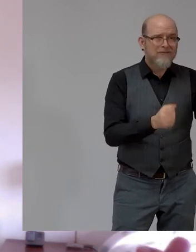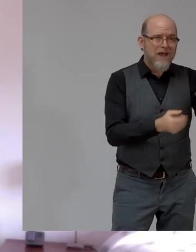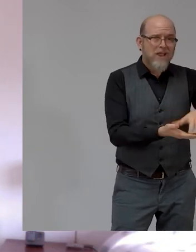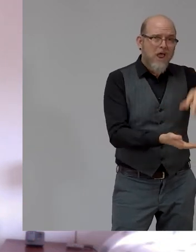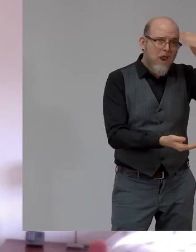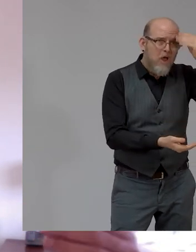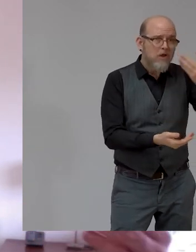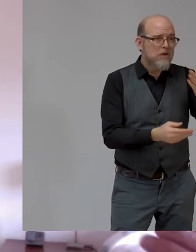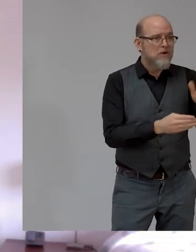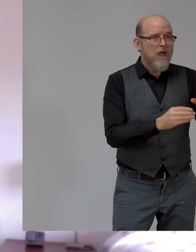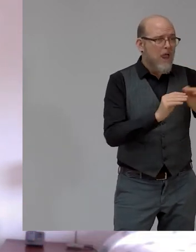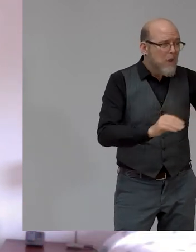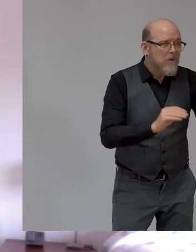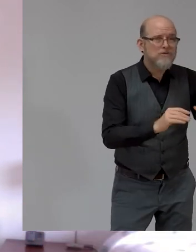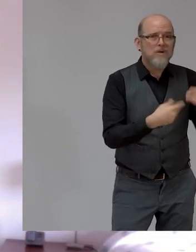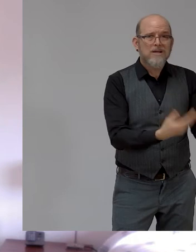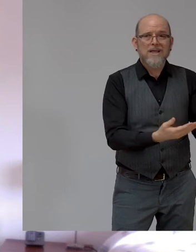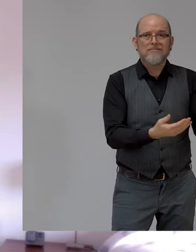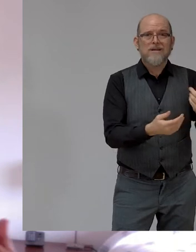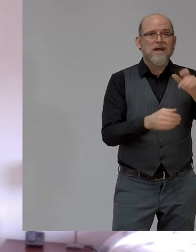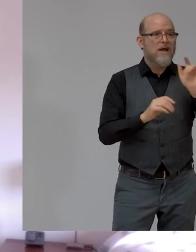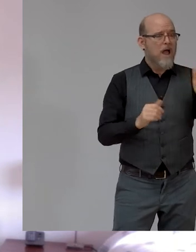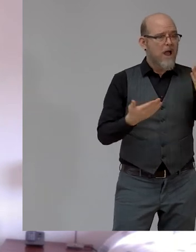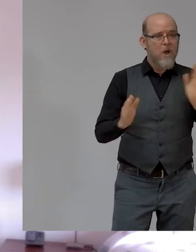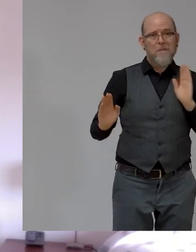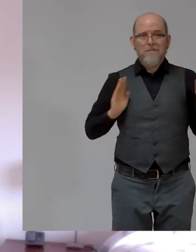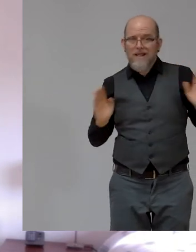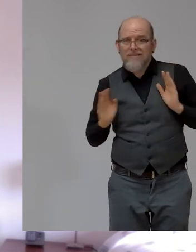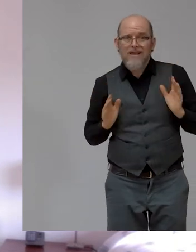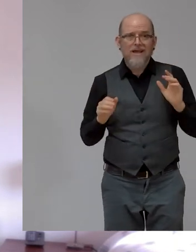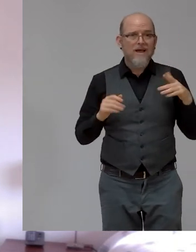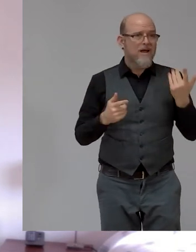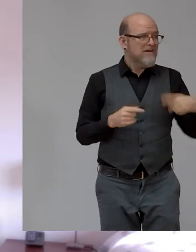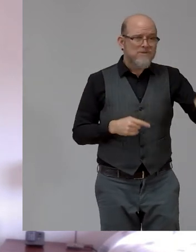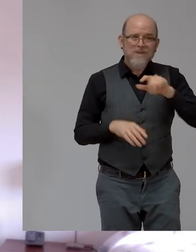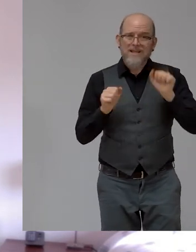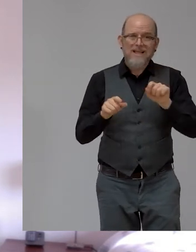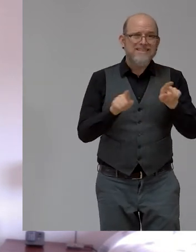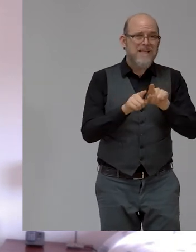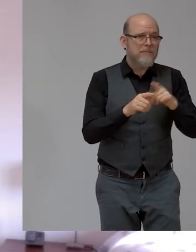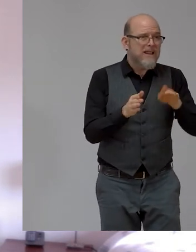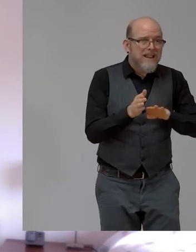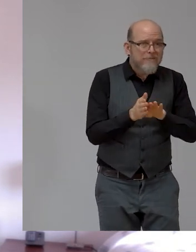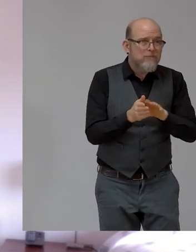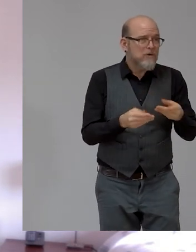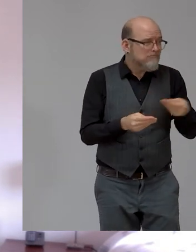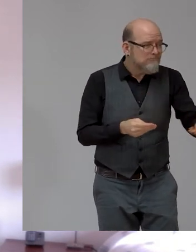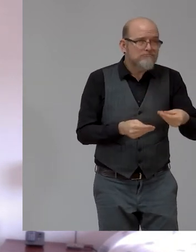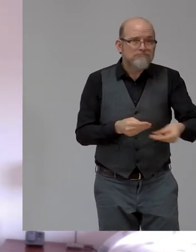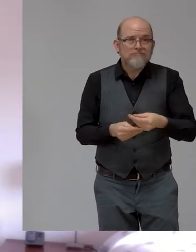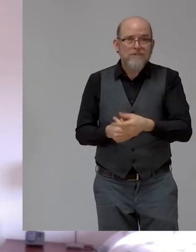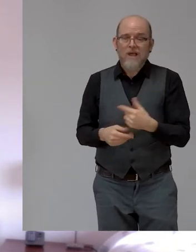they want to do it in the right way, and they want to kind of move ahead. Now, moving ahead may mean very different things to you and to me